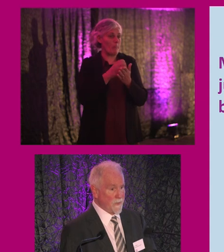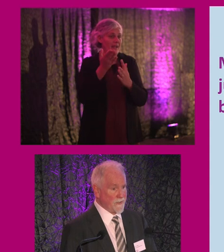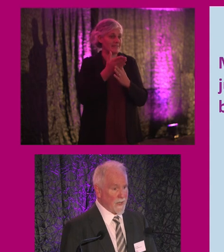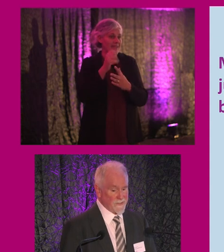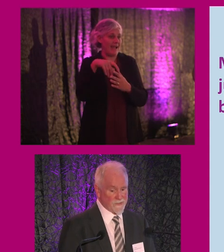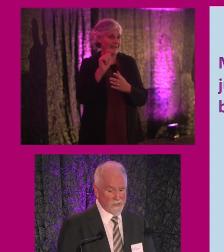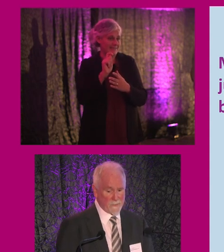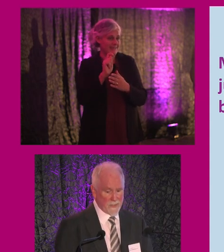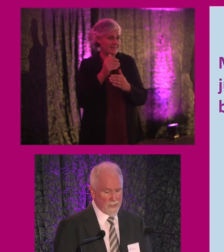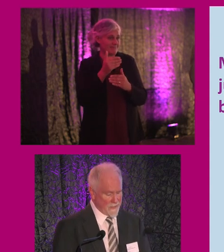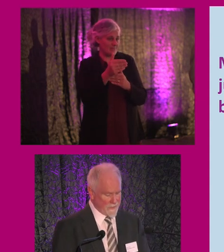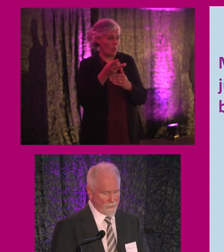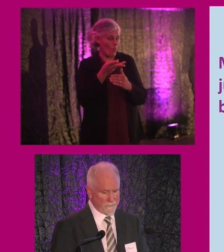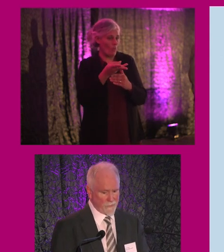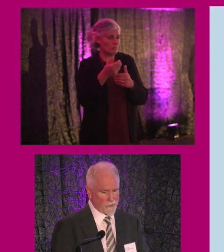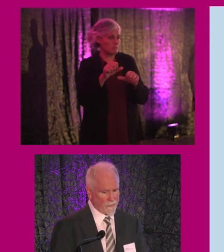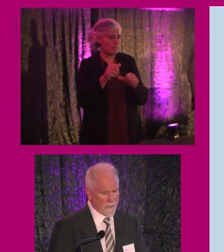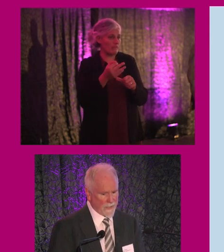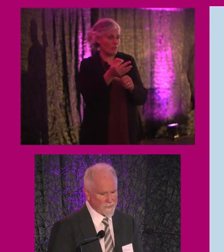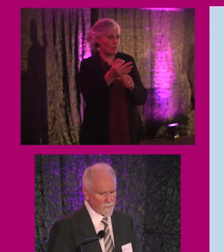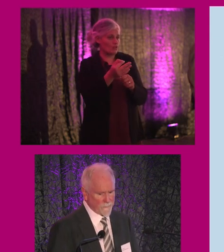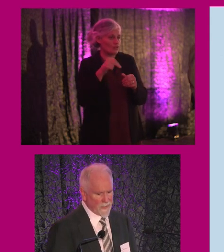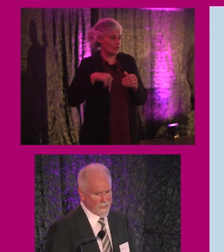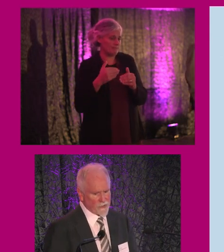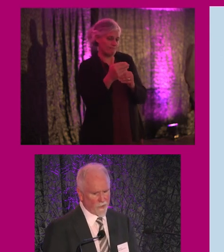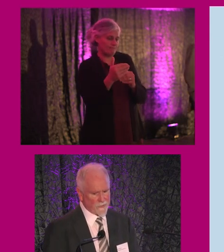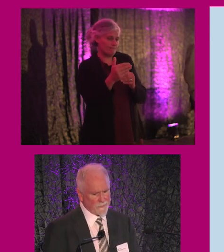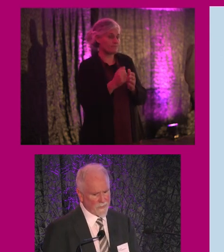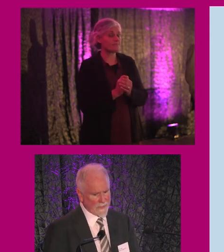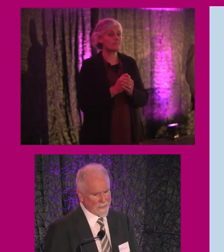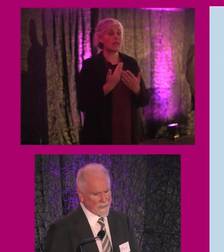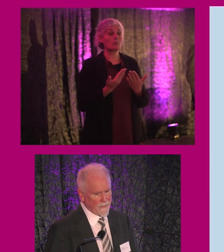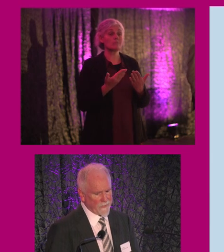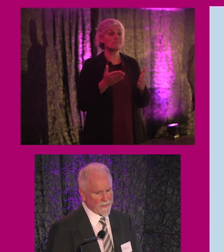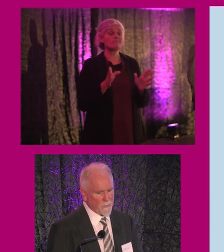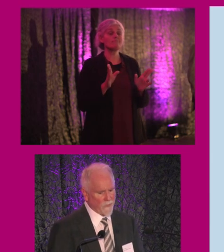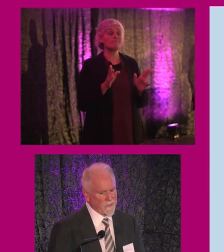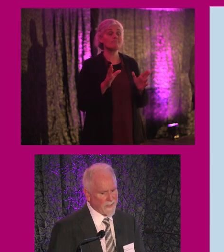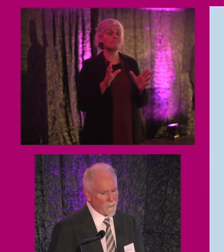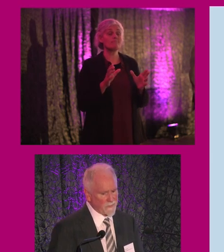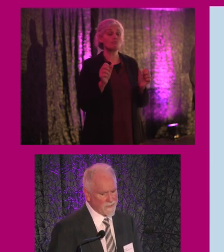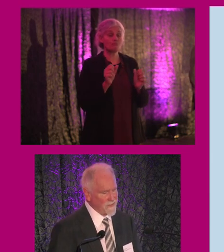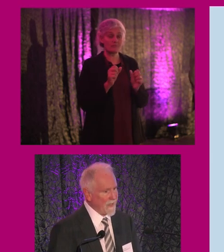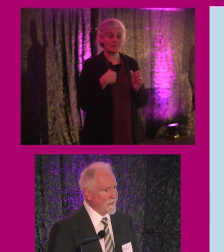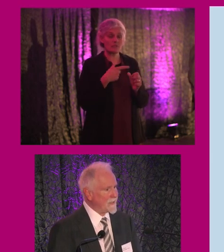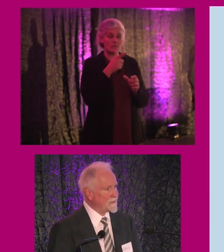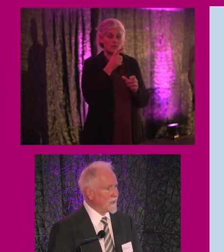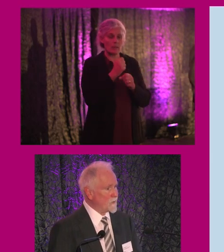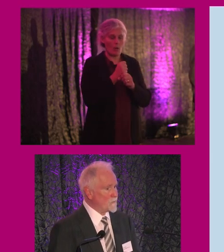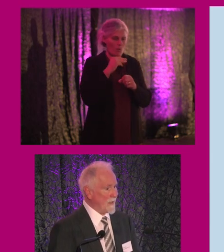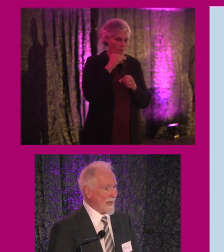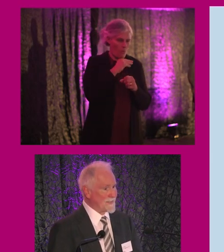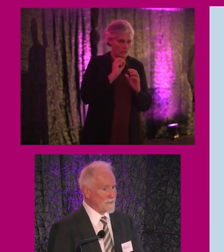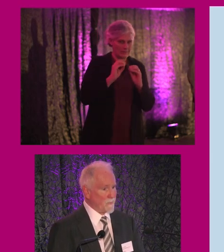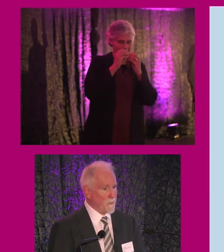coming on stream in the near future. So, in short, the only important thing about design is